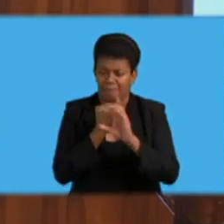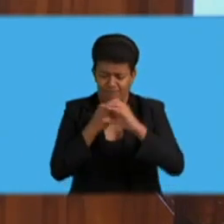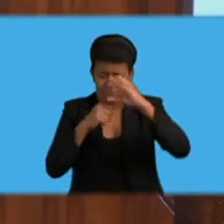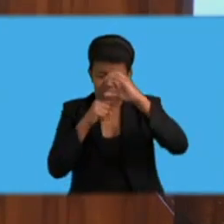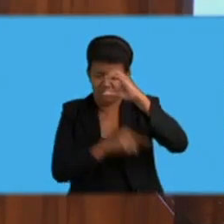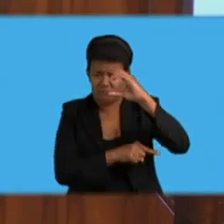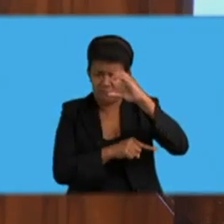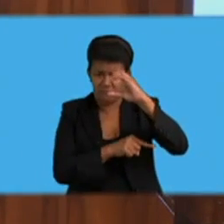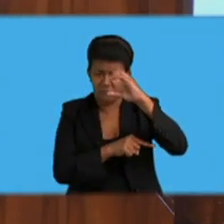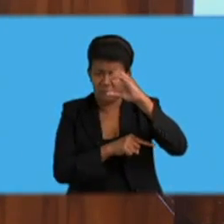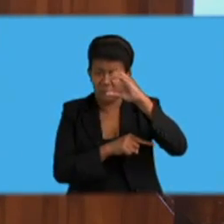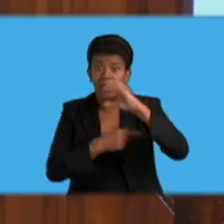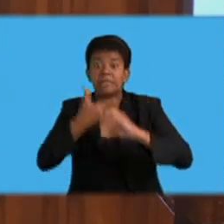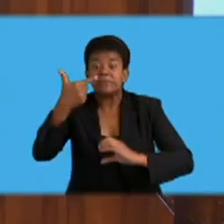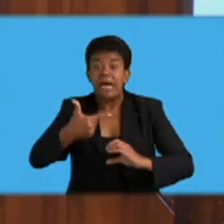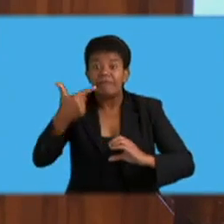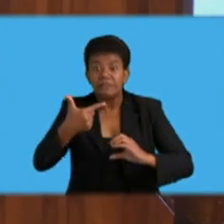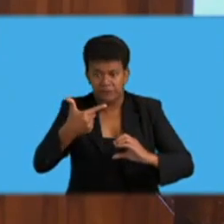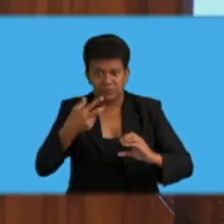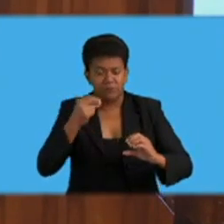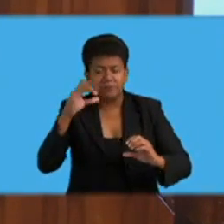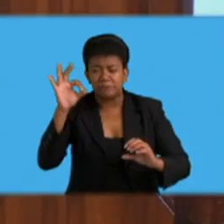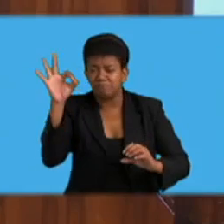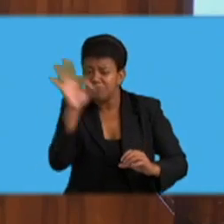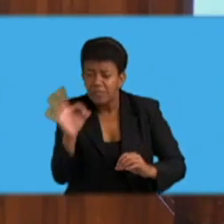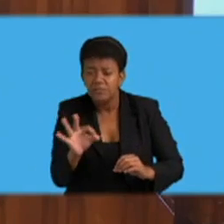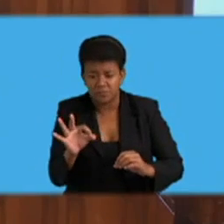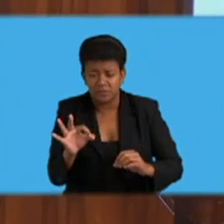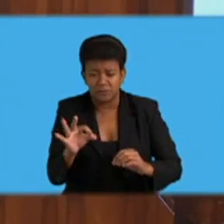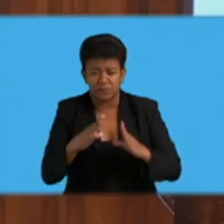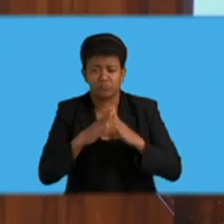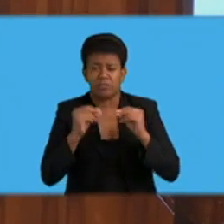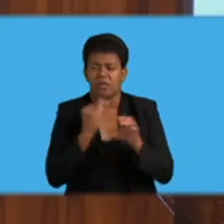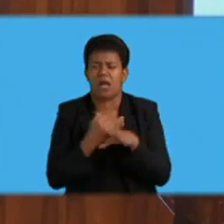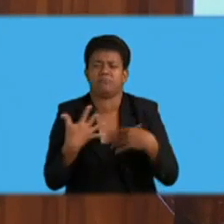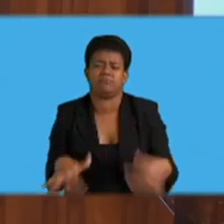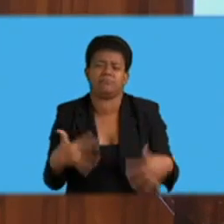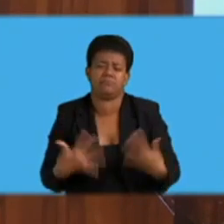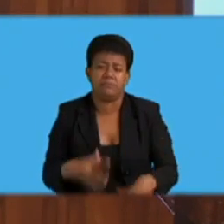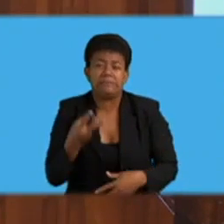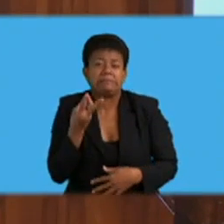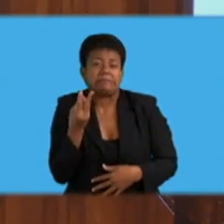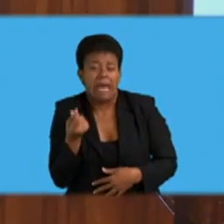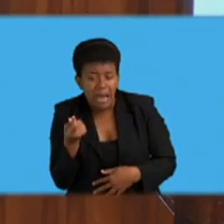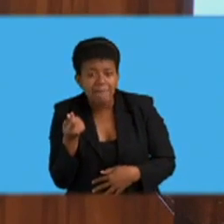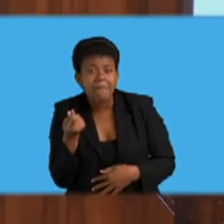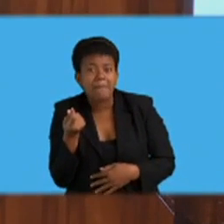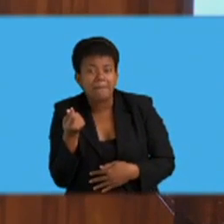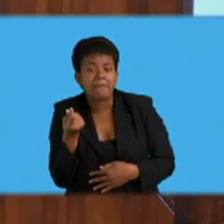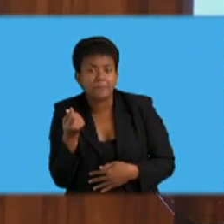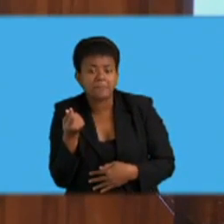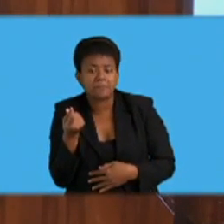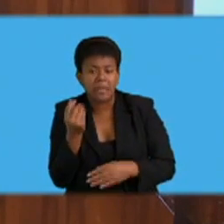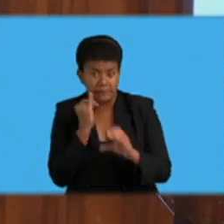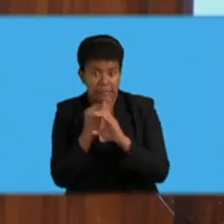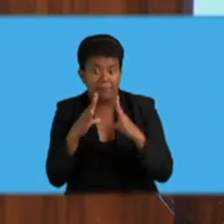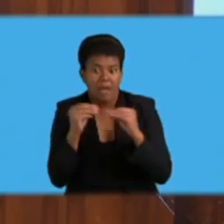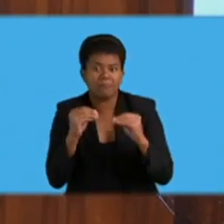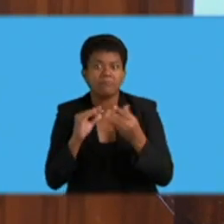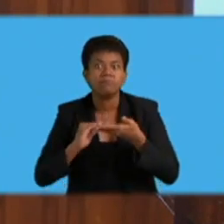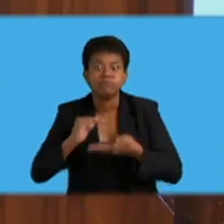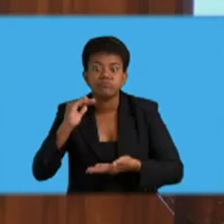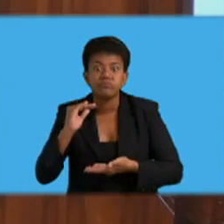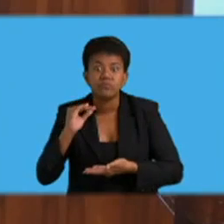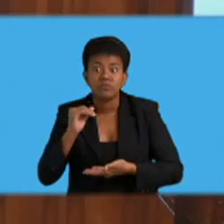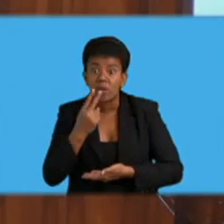.9%. Some offences have recorded increases in 2016 when